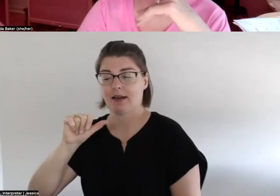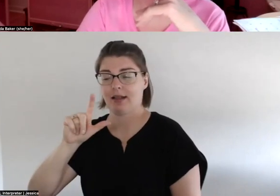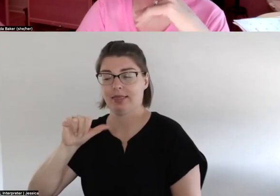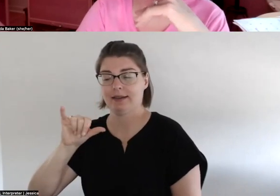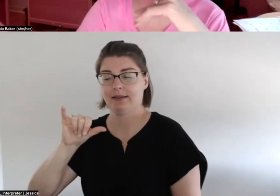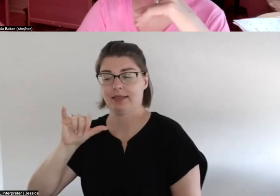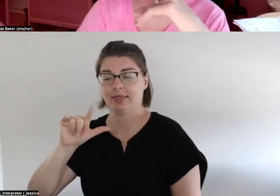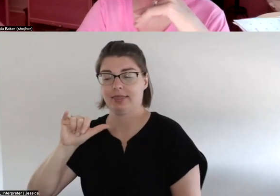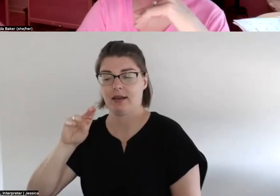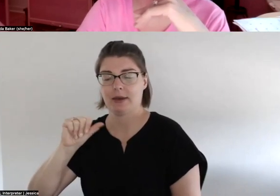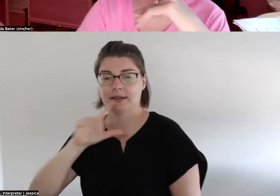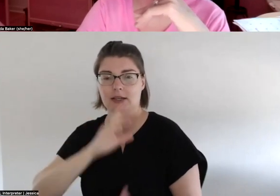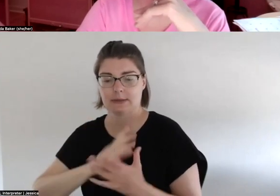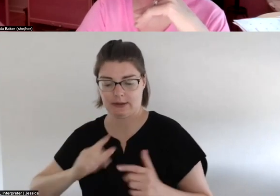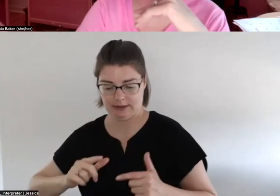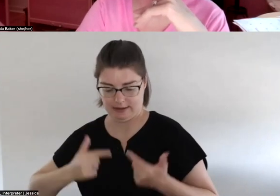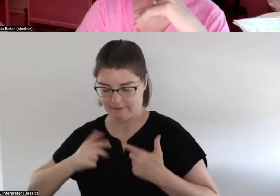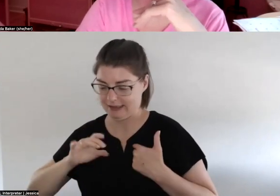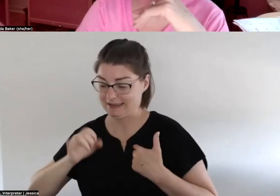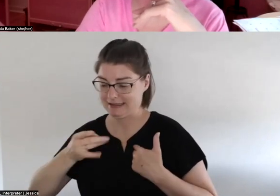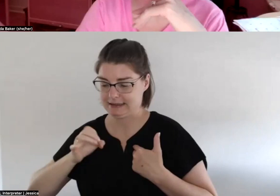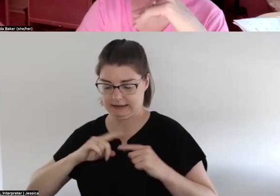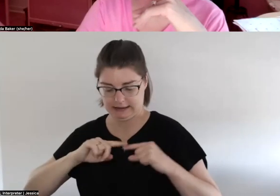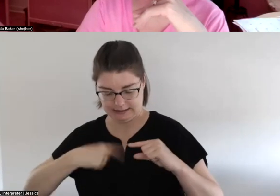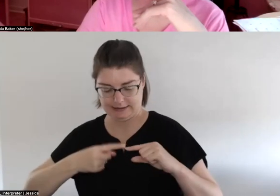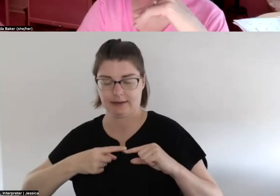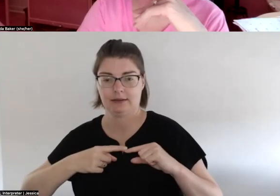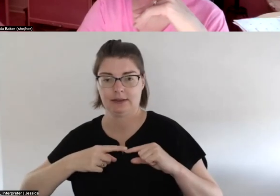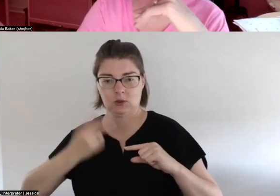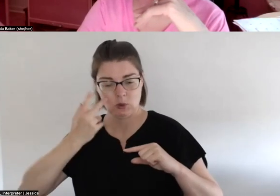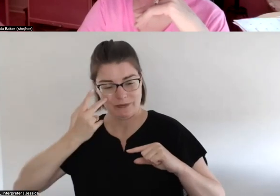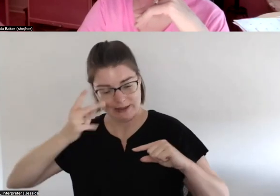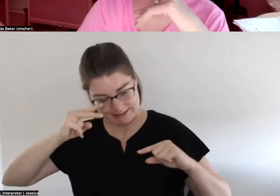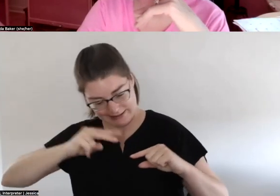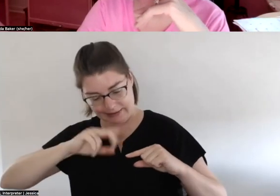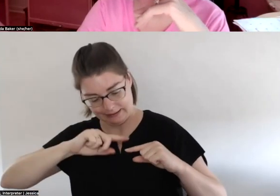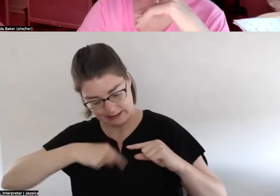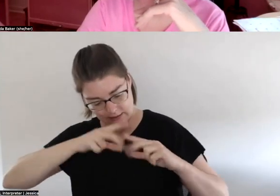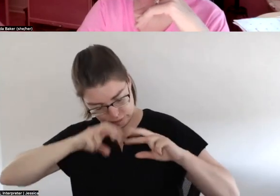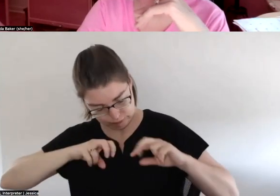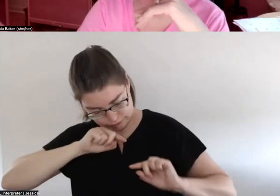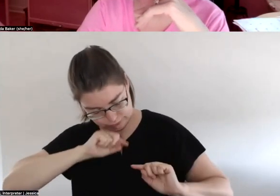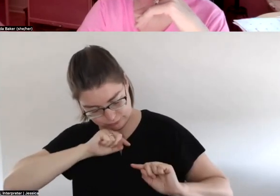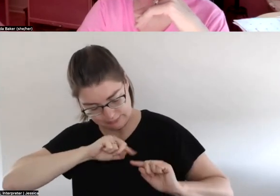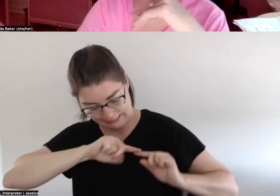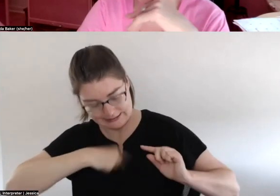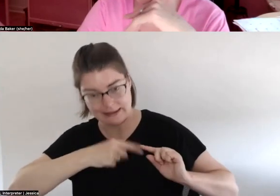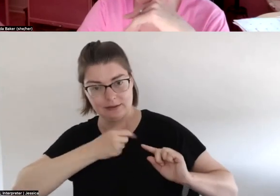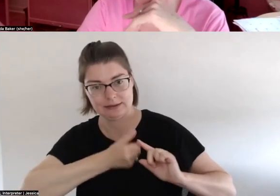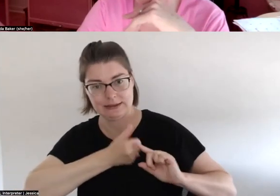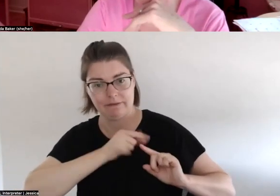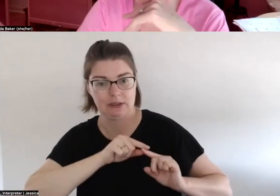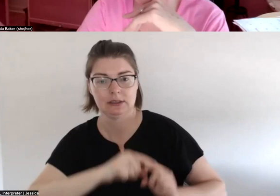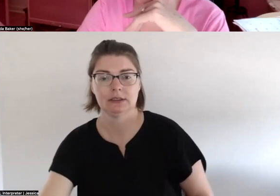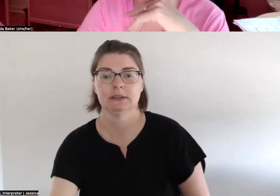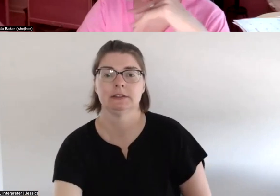and to be able to see the cycle within it so um i